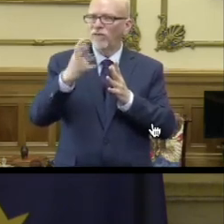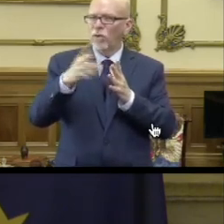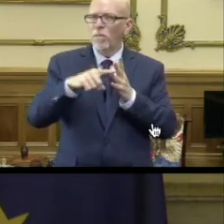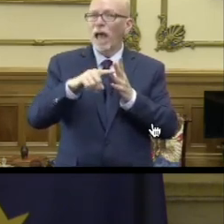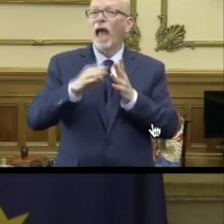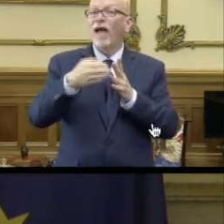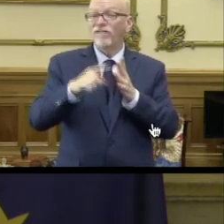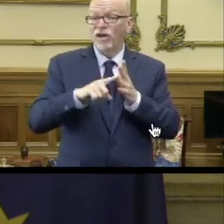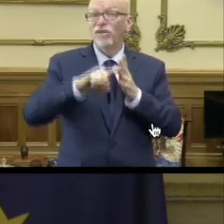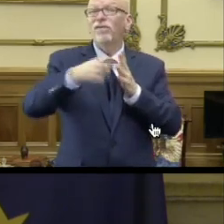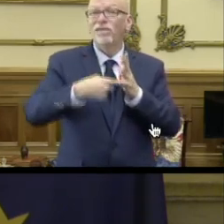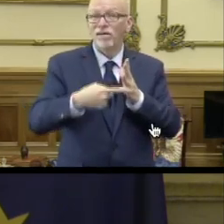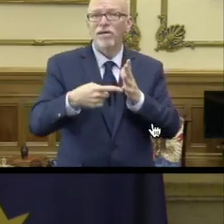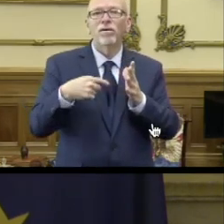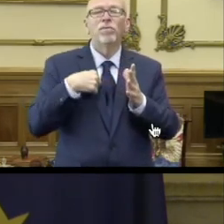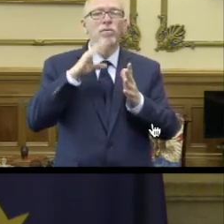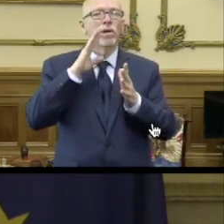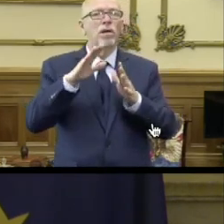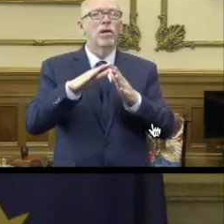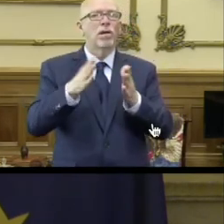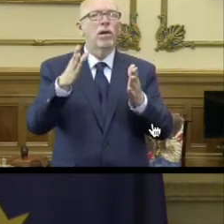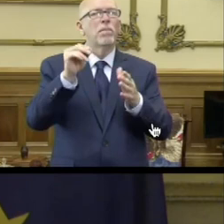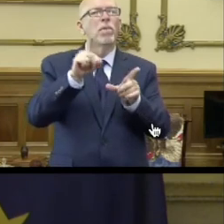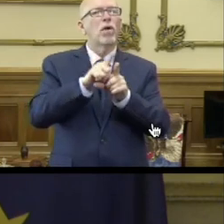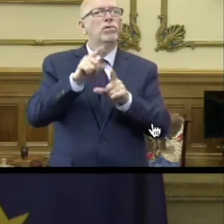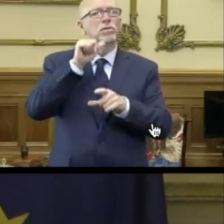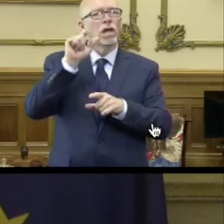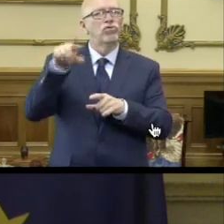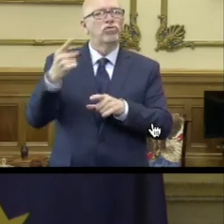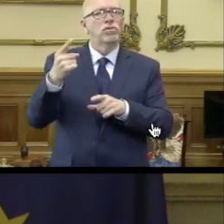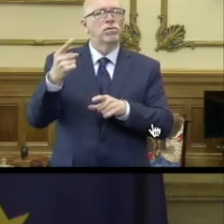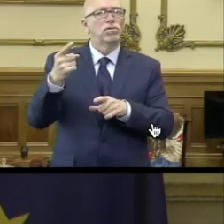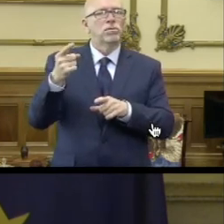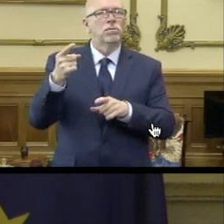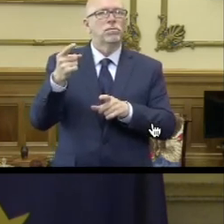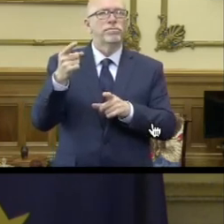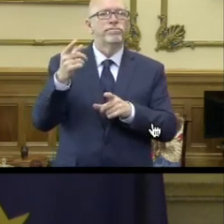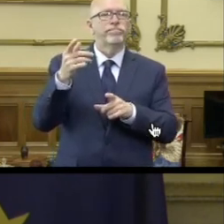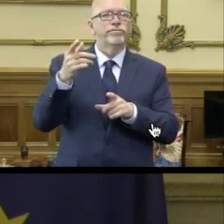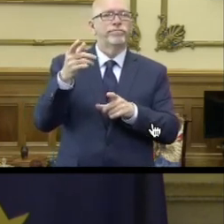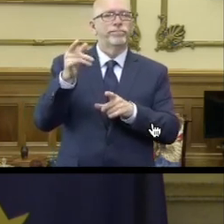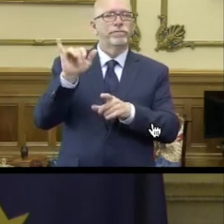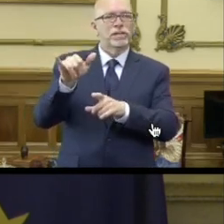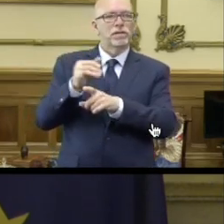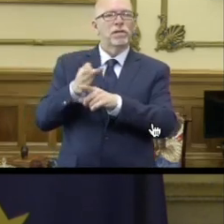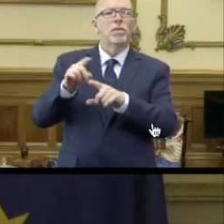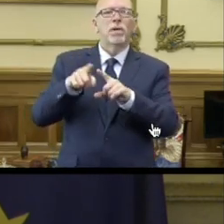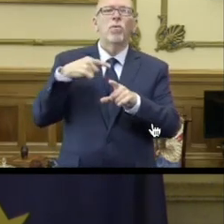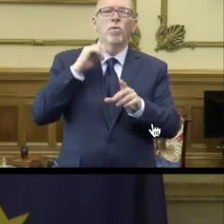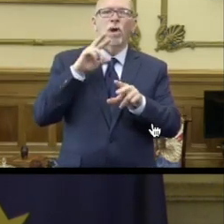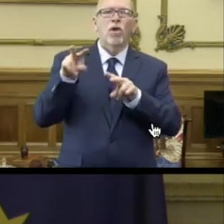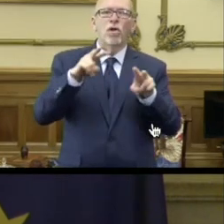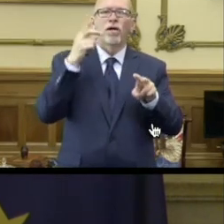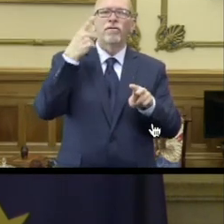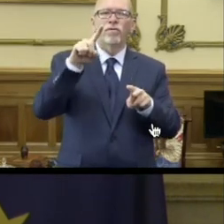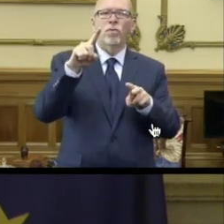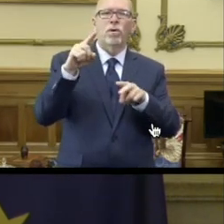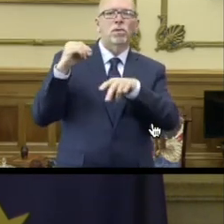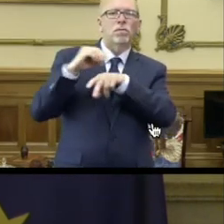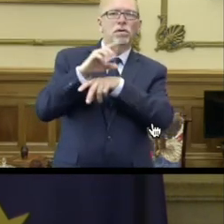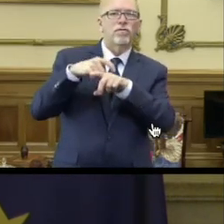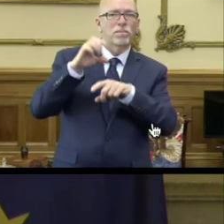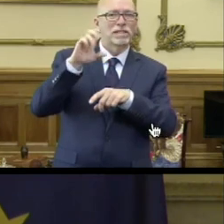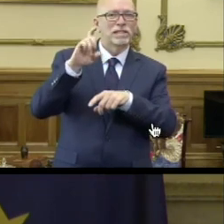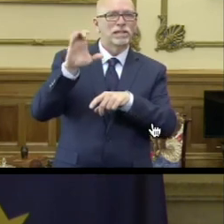after that, we're going to be also, not just in this area, looking for some guidance from the